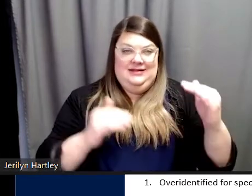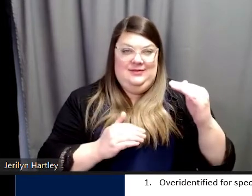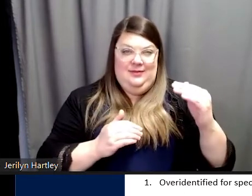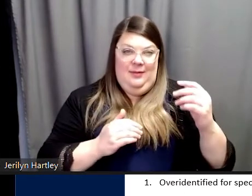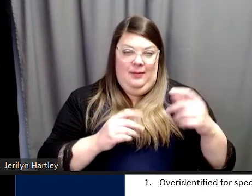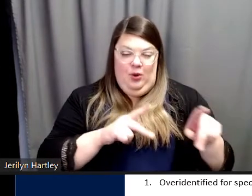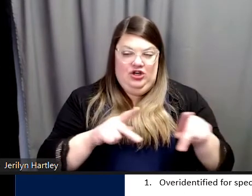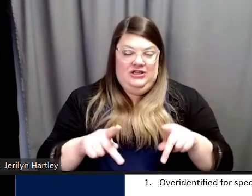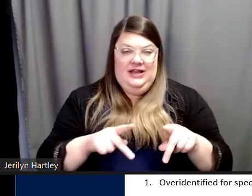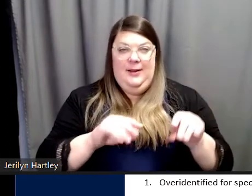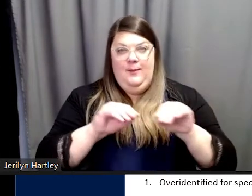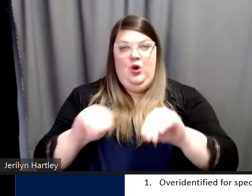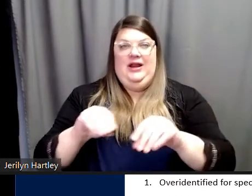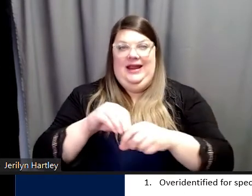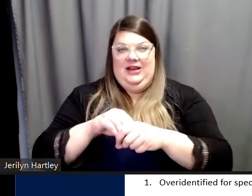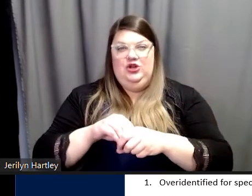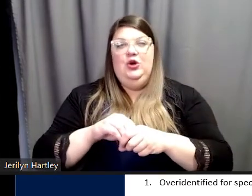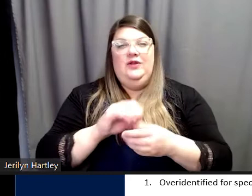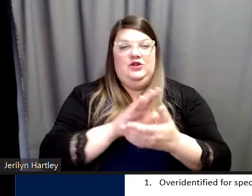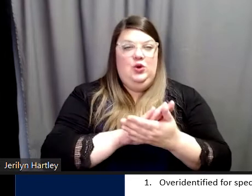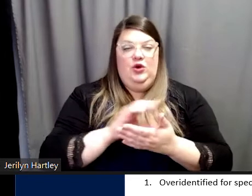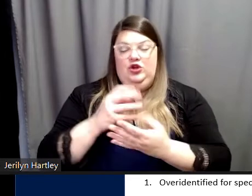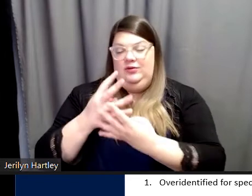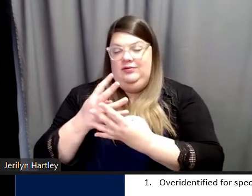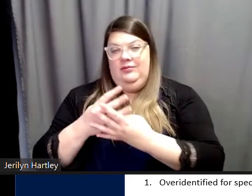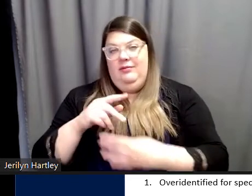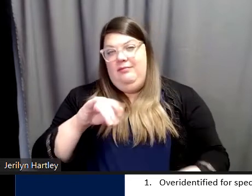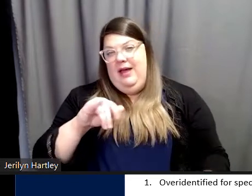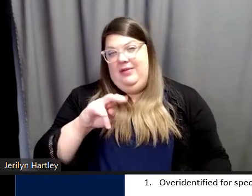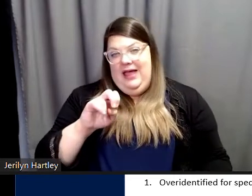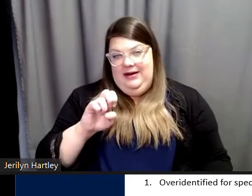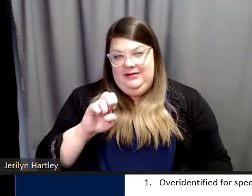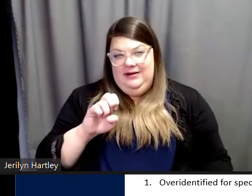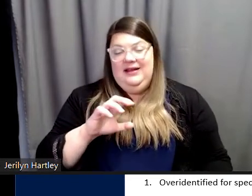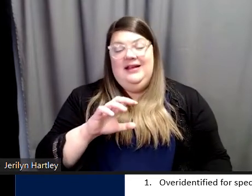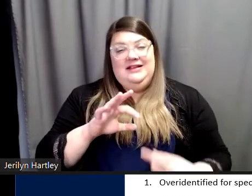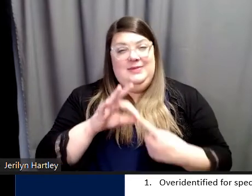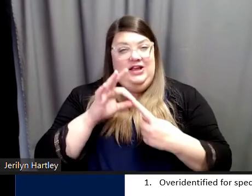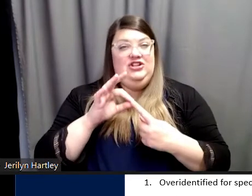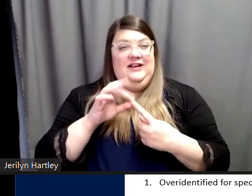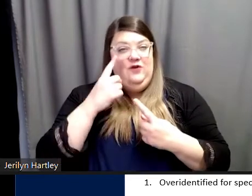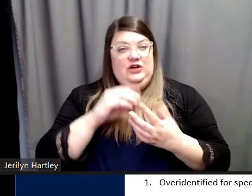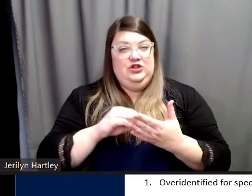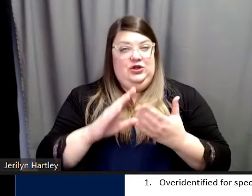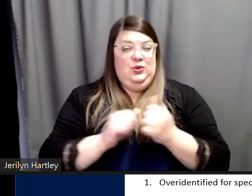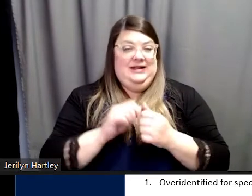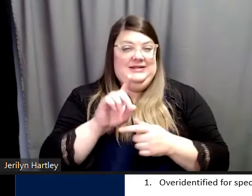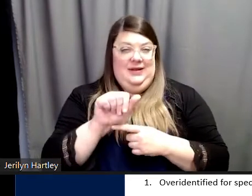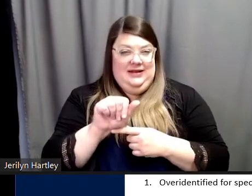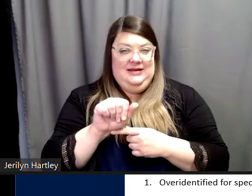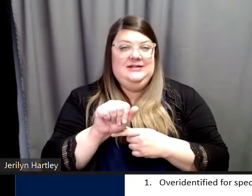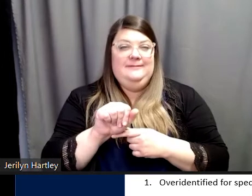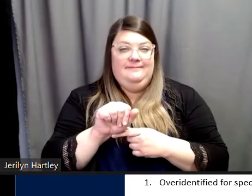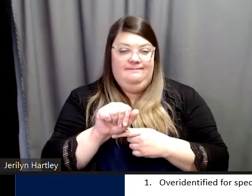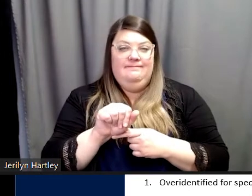pipeline. And this is especially prevalent with students with disabilities. So I think that